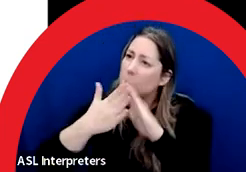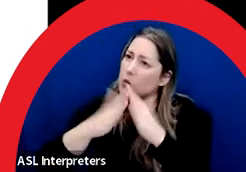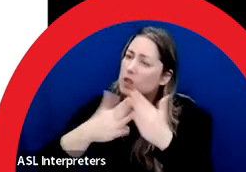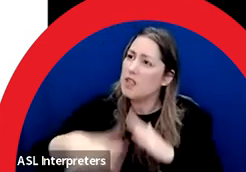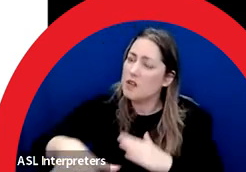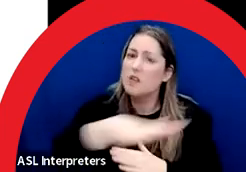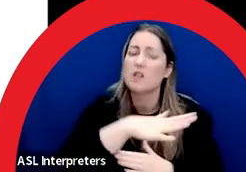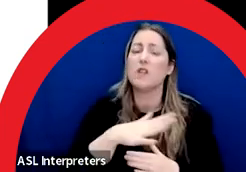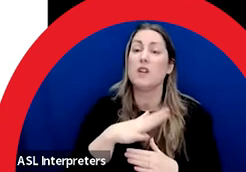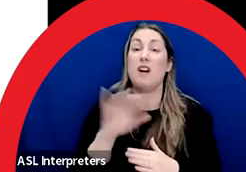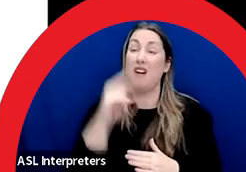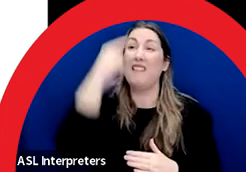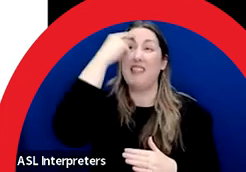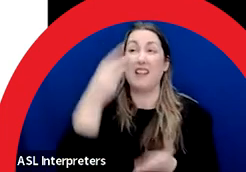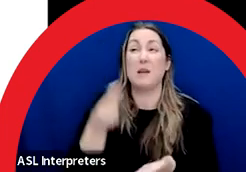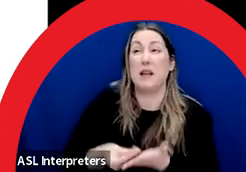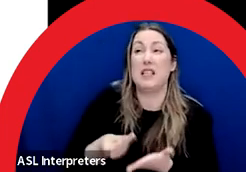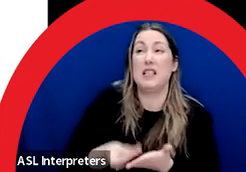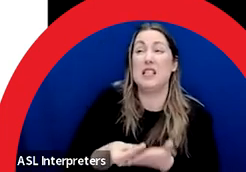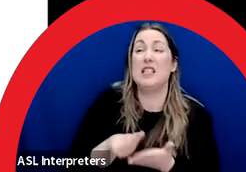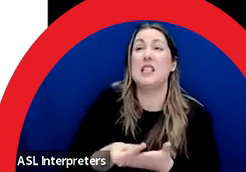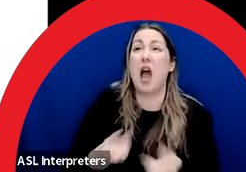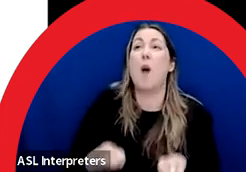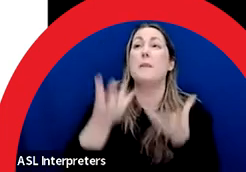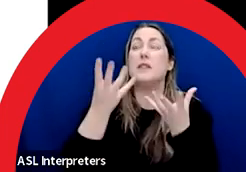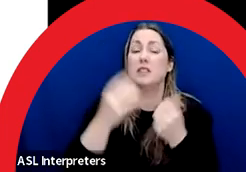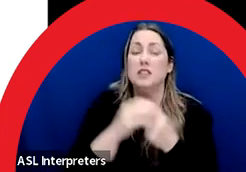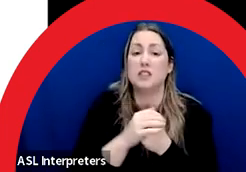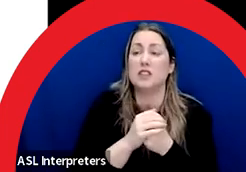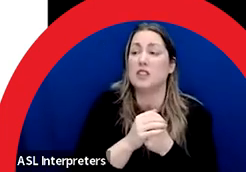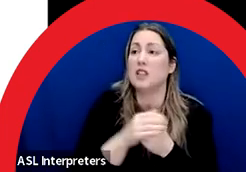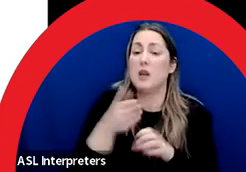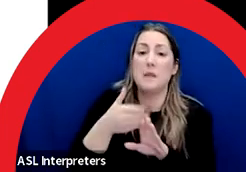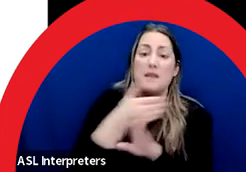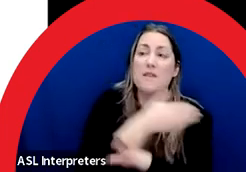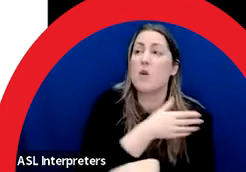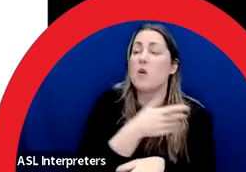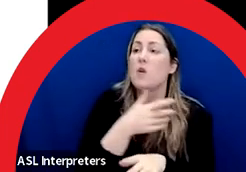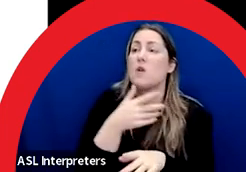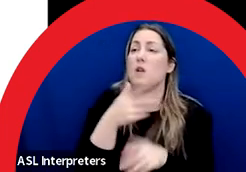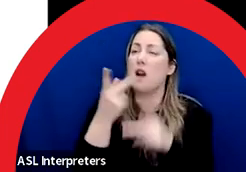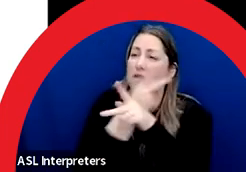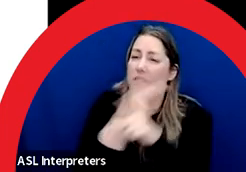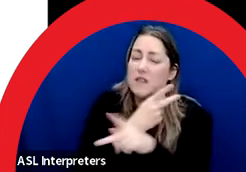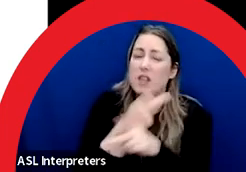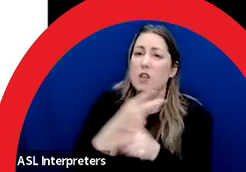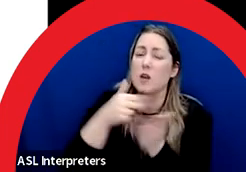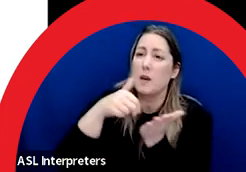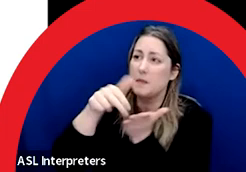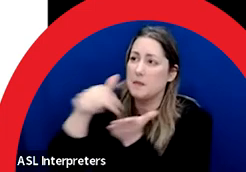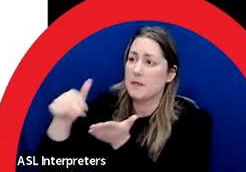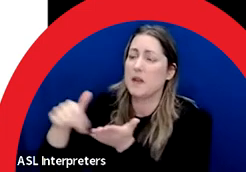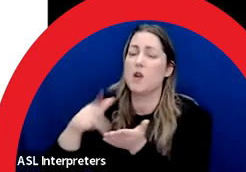the budget, ensuring that the artist, community consultants, installers, and suppliers are paid for their